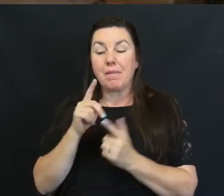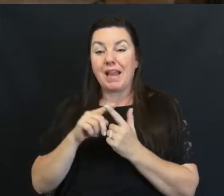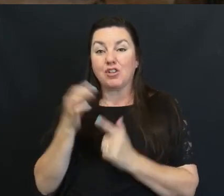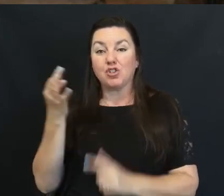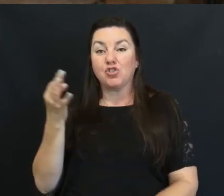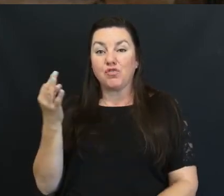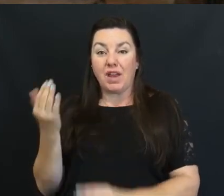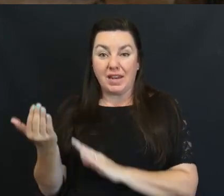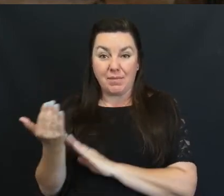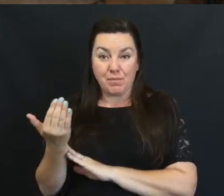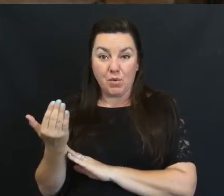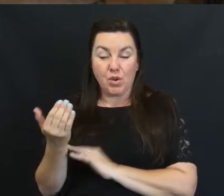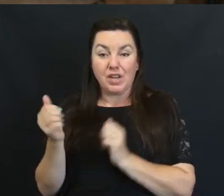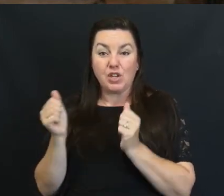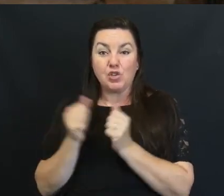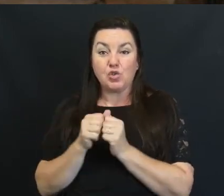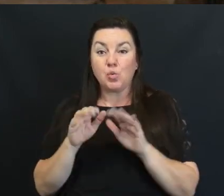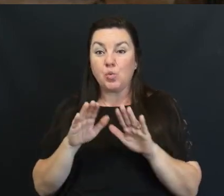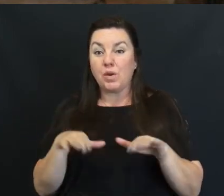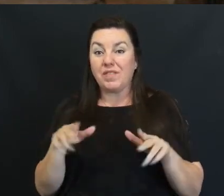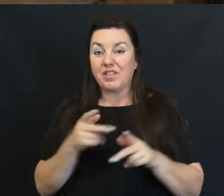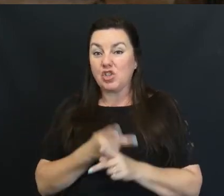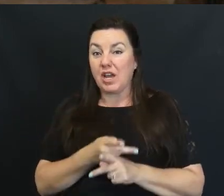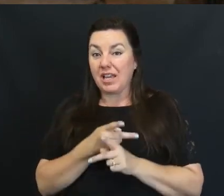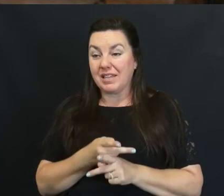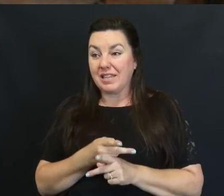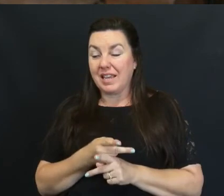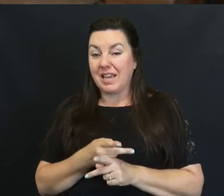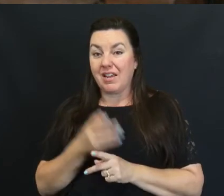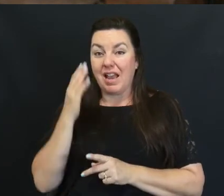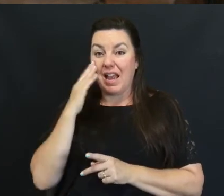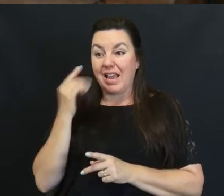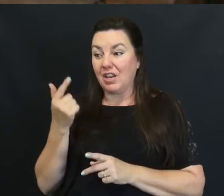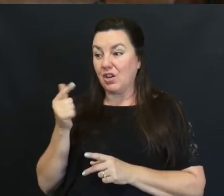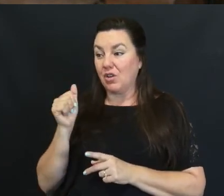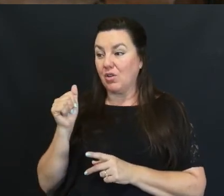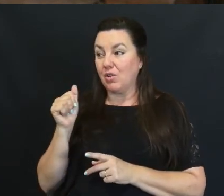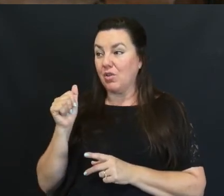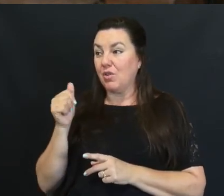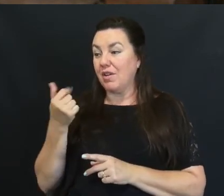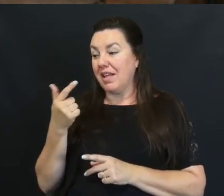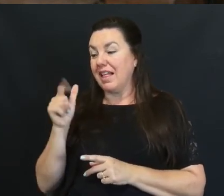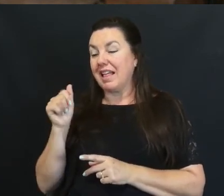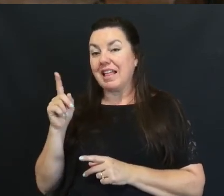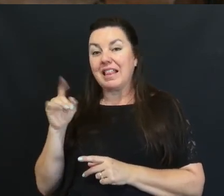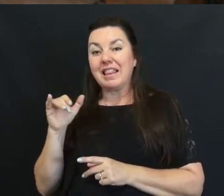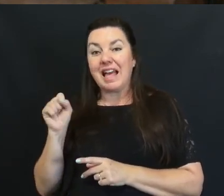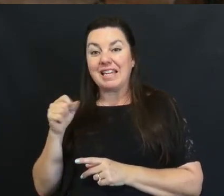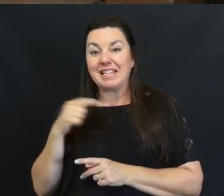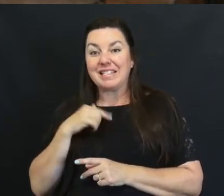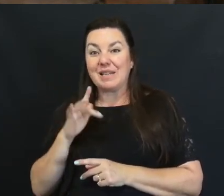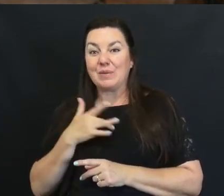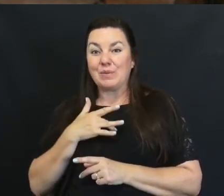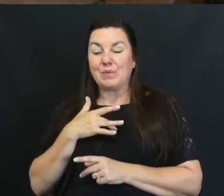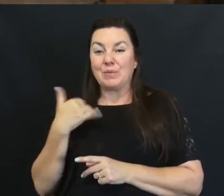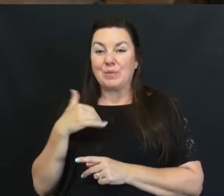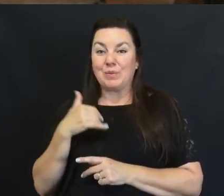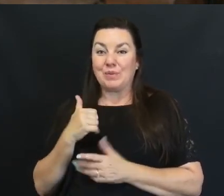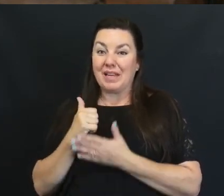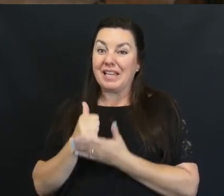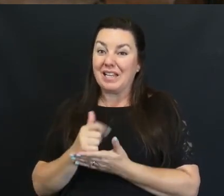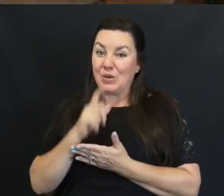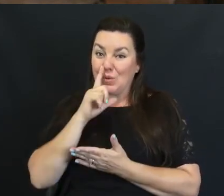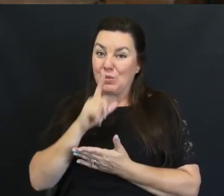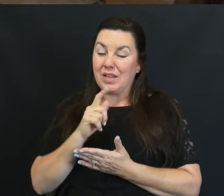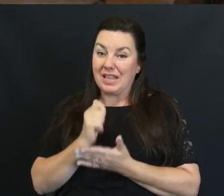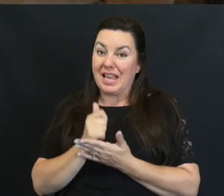Friday Mornings With Child Care I Know Gladys Said That Was What Got Her That It's A Huge Drawing Point